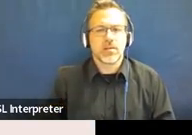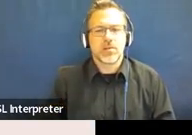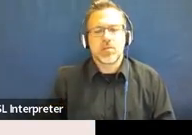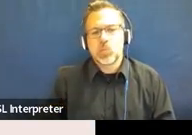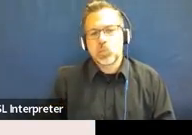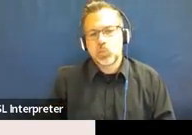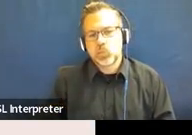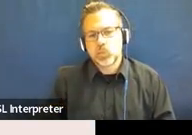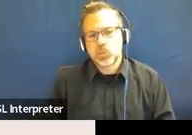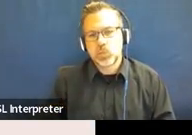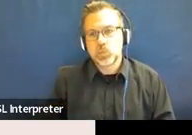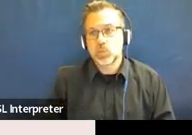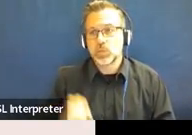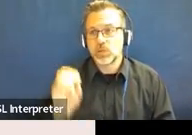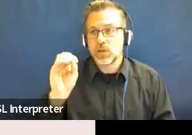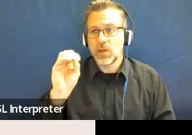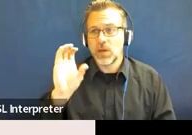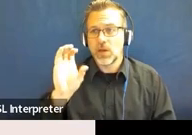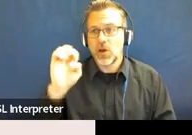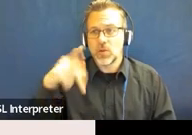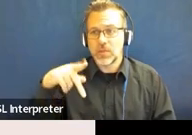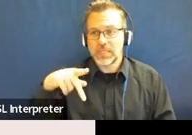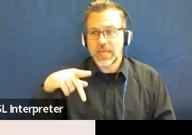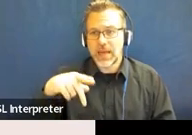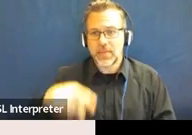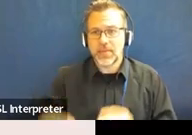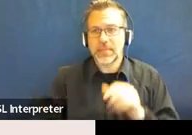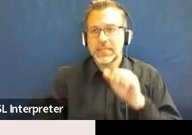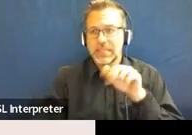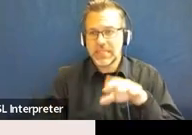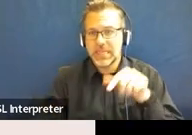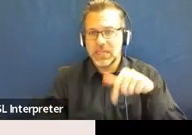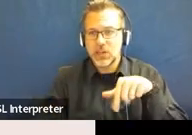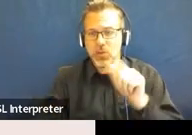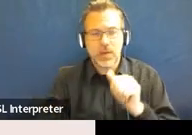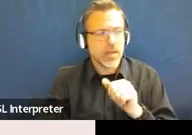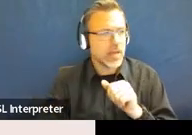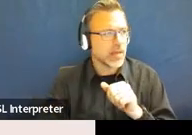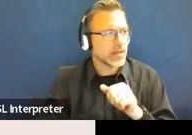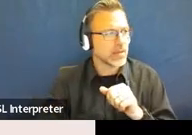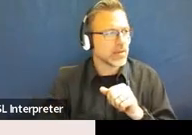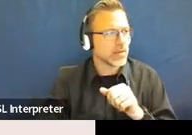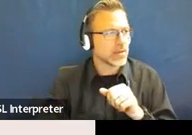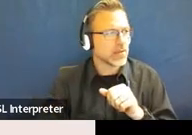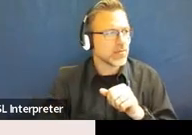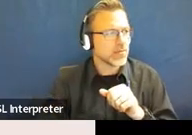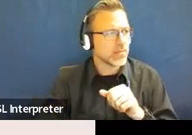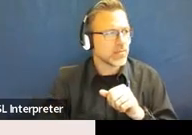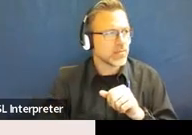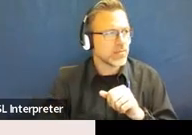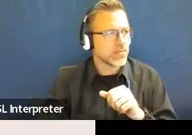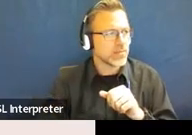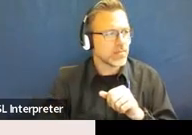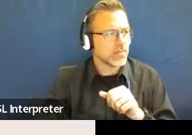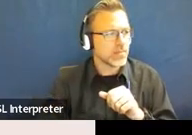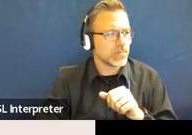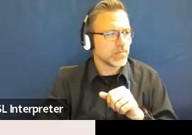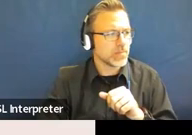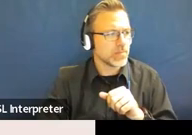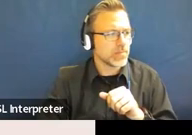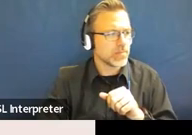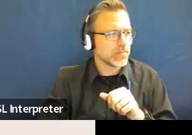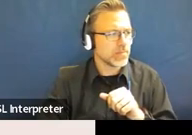So, OSEP issued a Q&A that spoke very specifically to the needs of children with disabilities